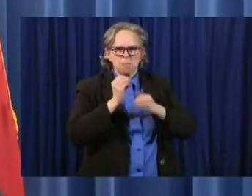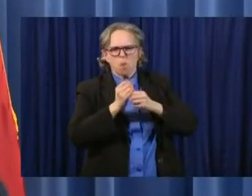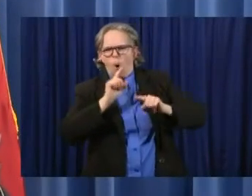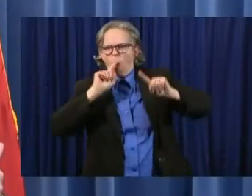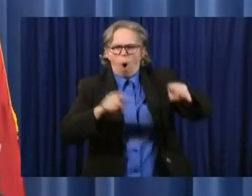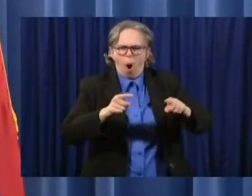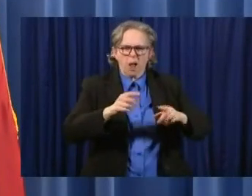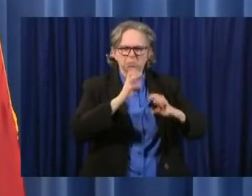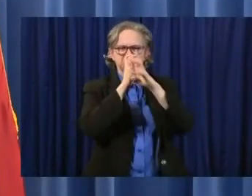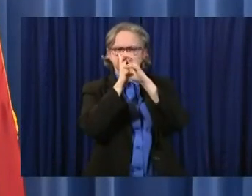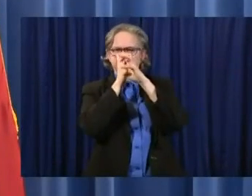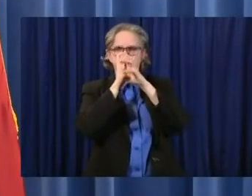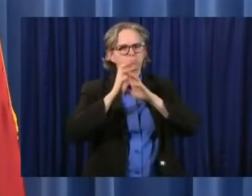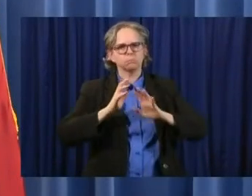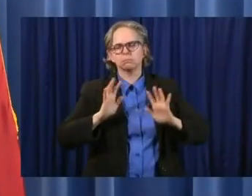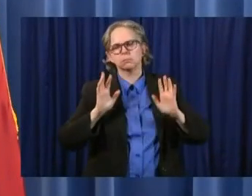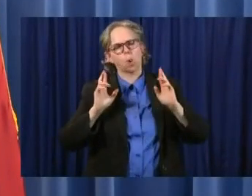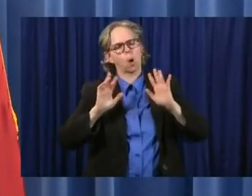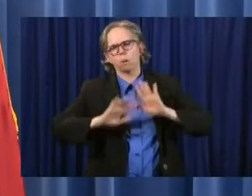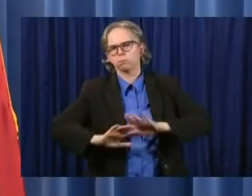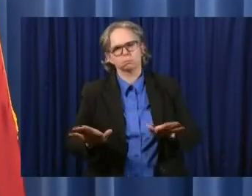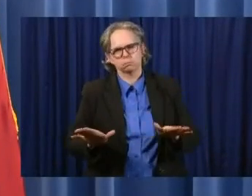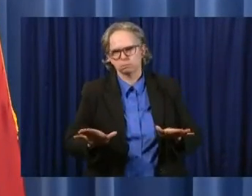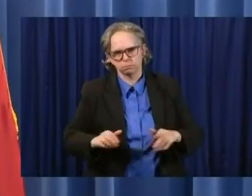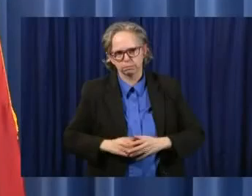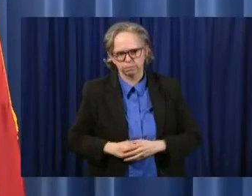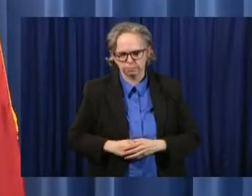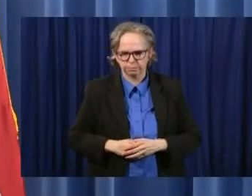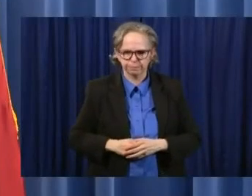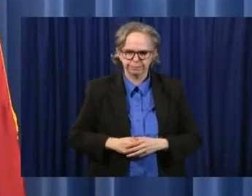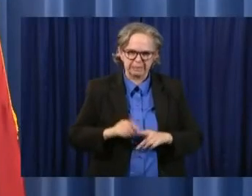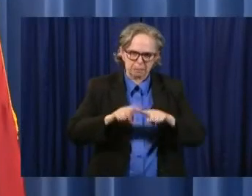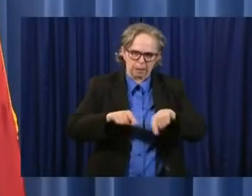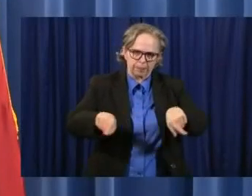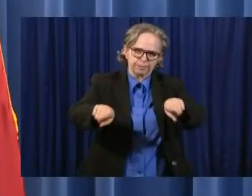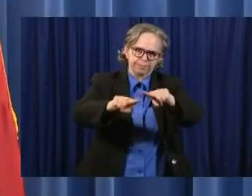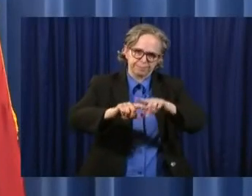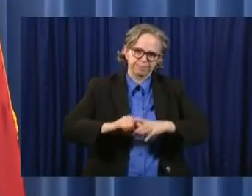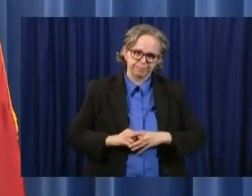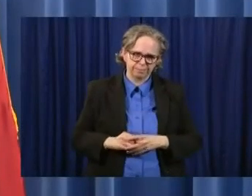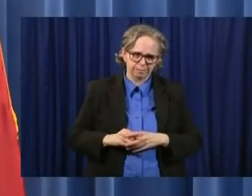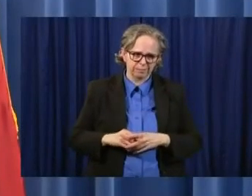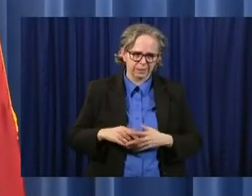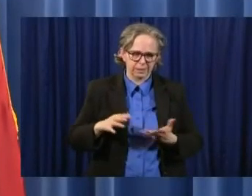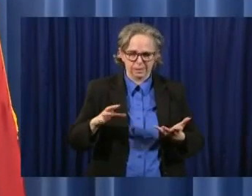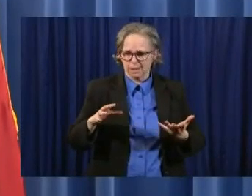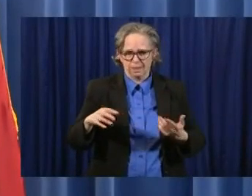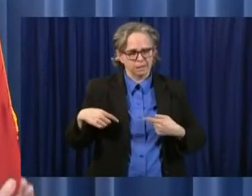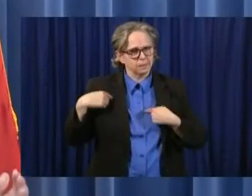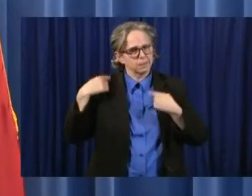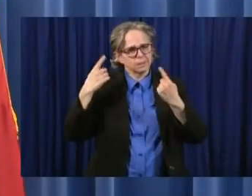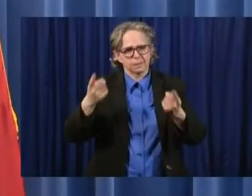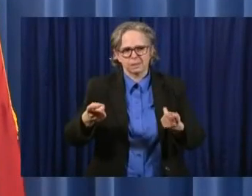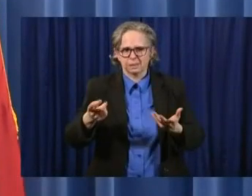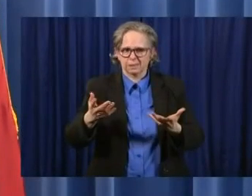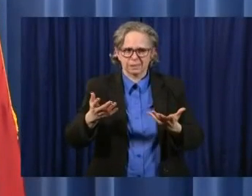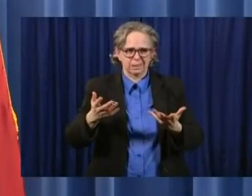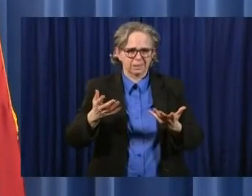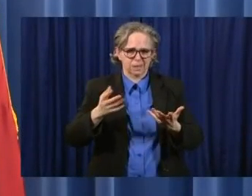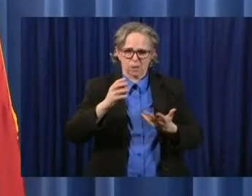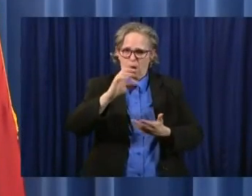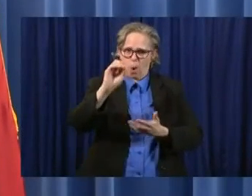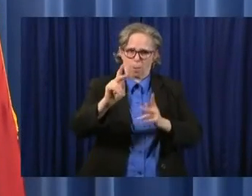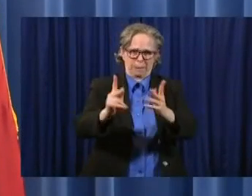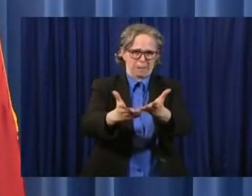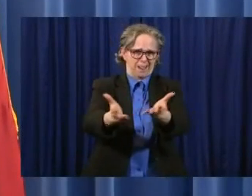it's always been with the people of the state of Ohio. It's certainly now more than ever with the people of the state of Ohio. So we hope we would never, you know,